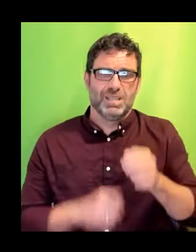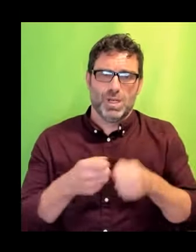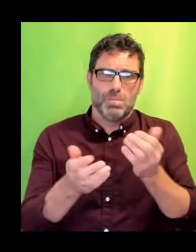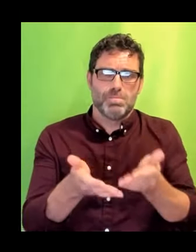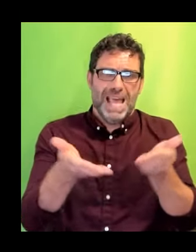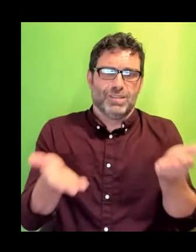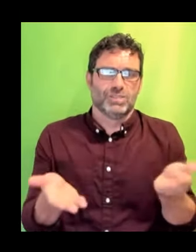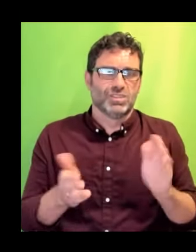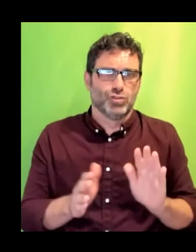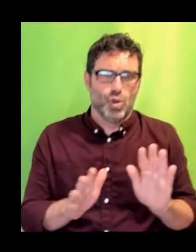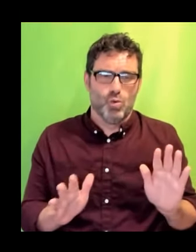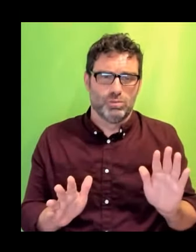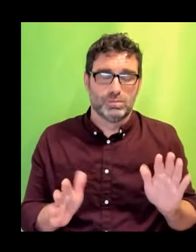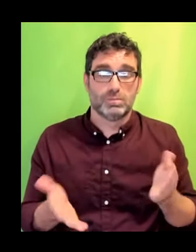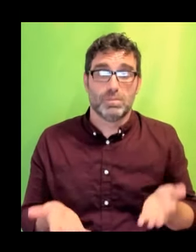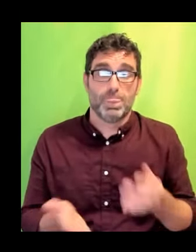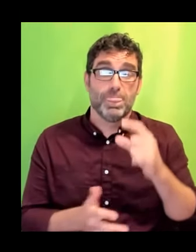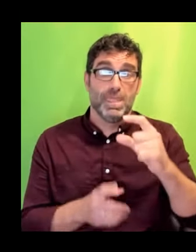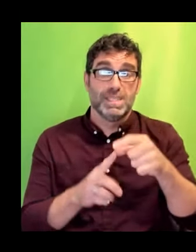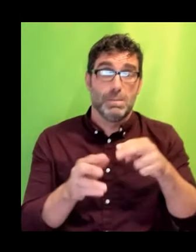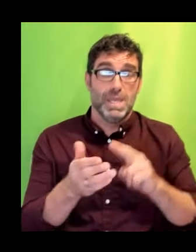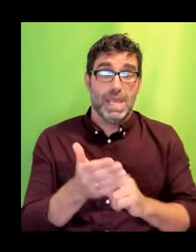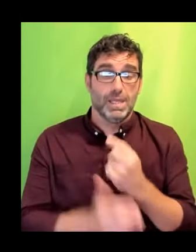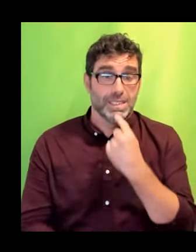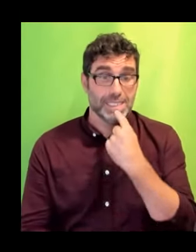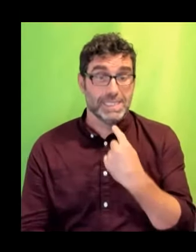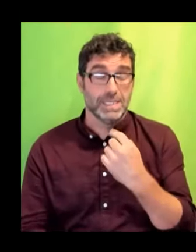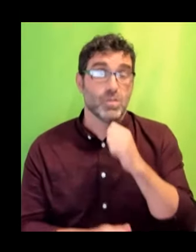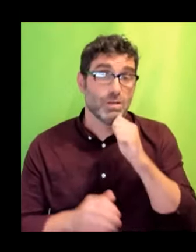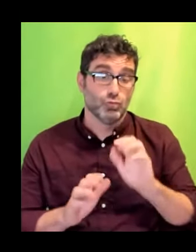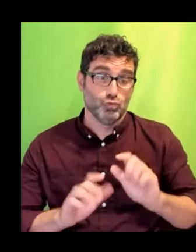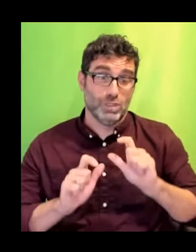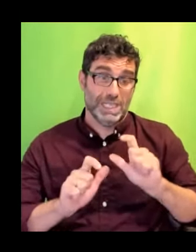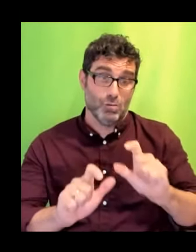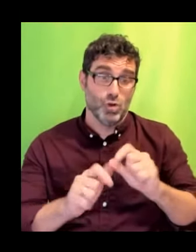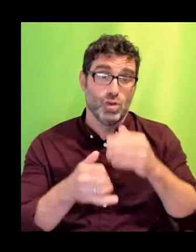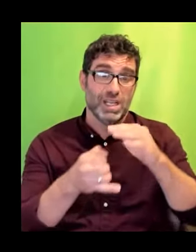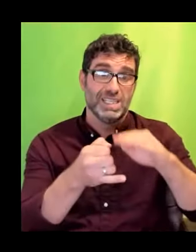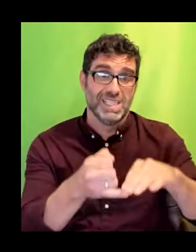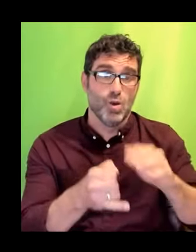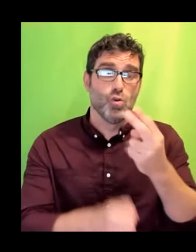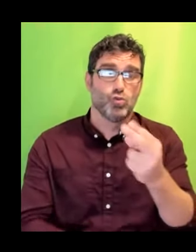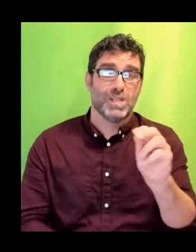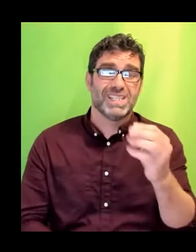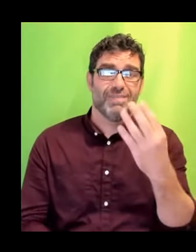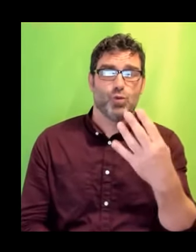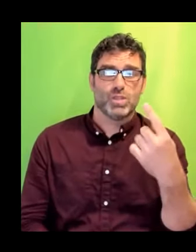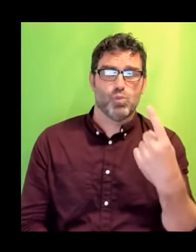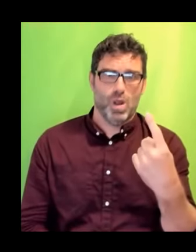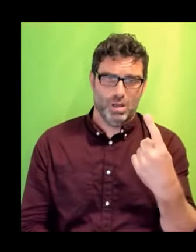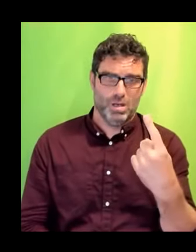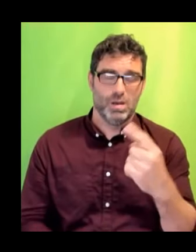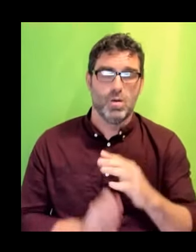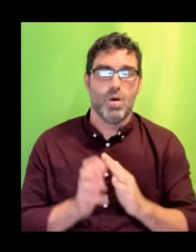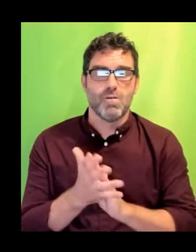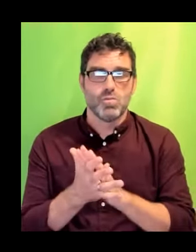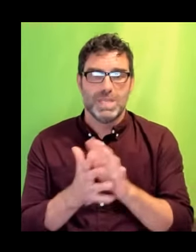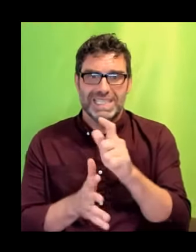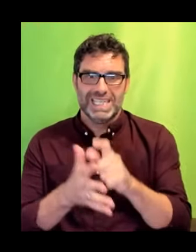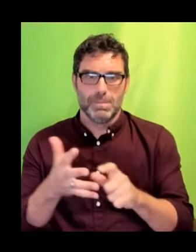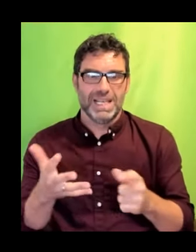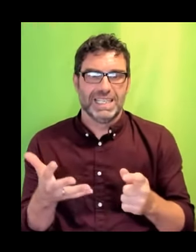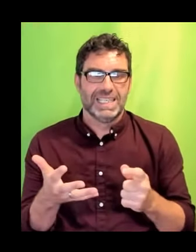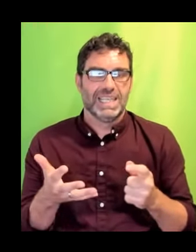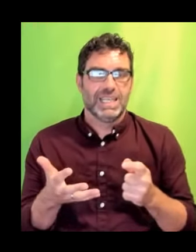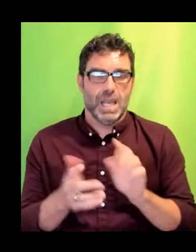to the CDN, it will take until 2041, at the current rate of growth, for disability and off-screen roles to truly reflect the